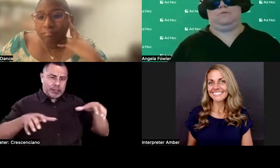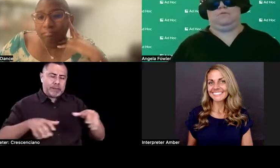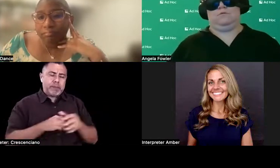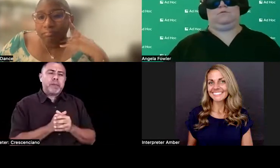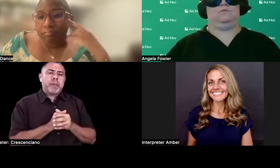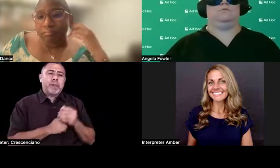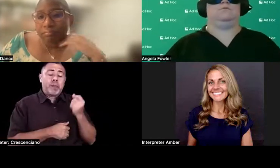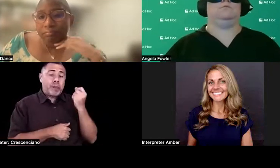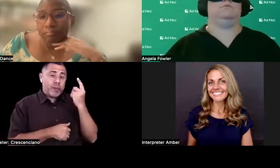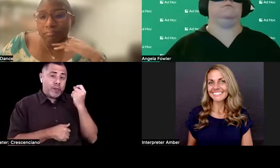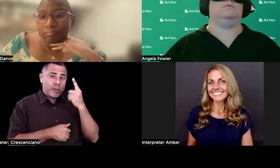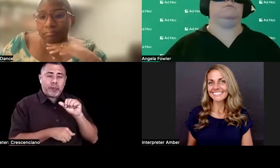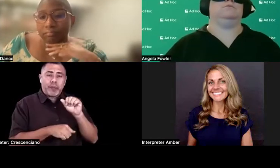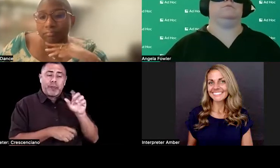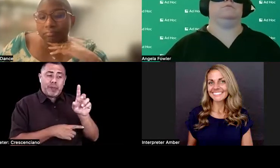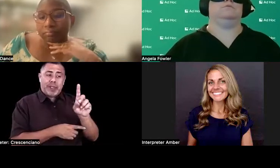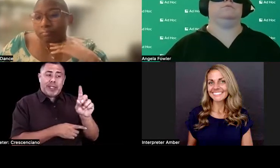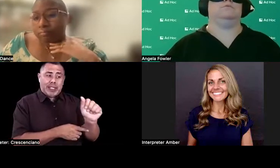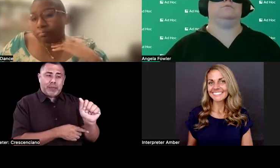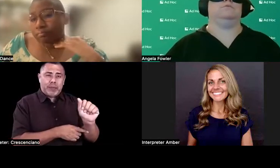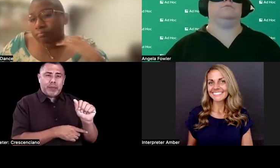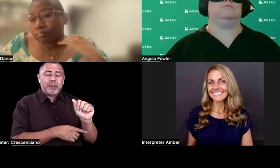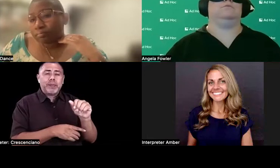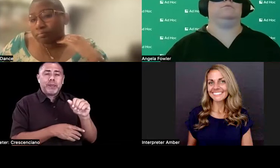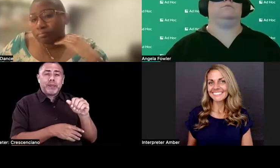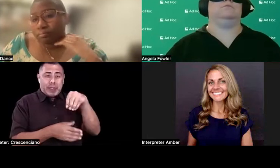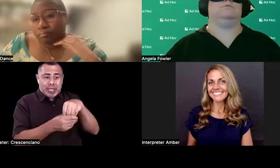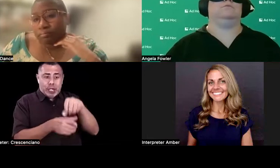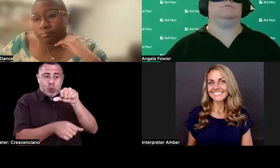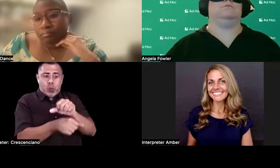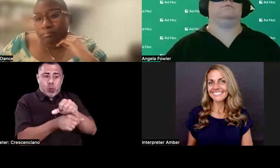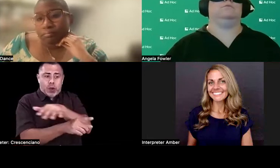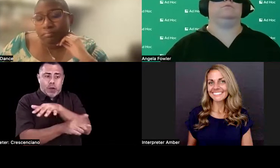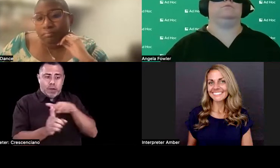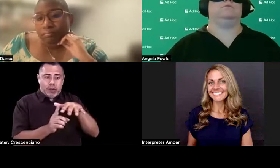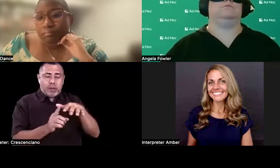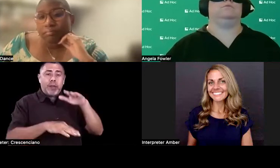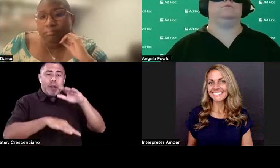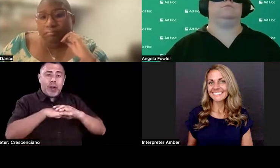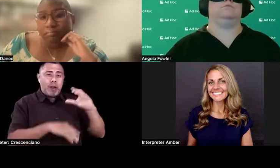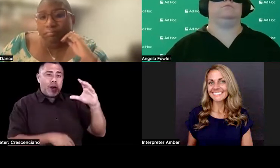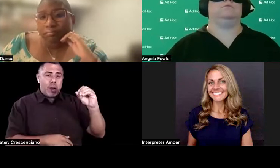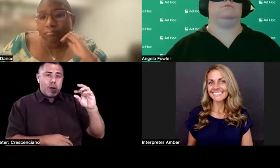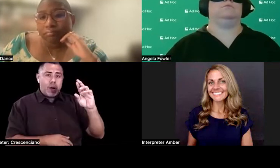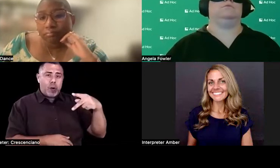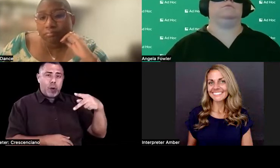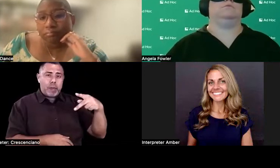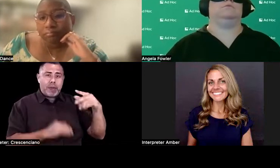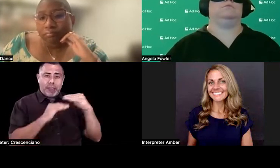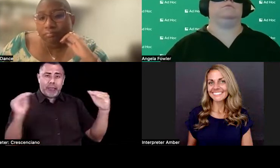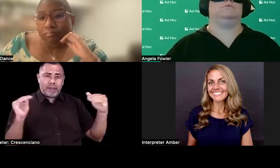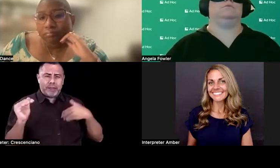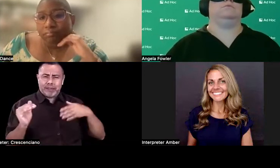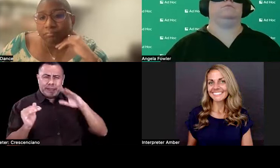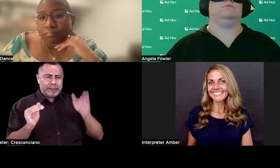disability in the workplace, especially on a corporate level. Um, like I've never been exposed to it. Um, I didn't, like I said, in school, they